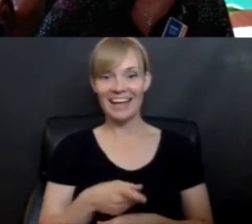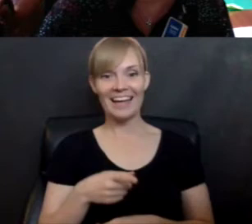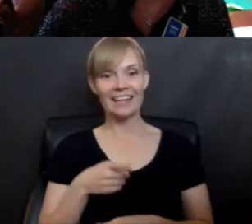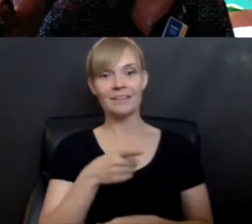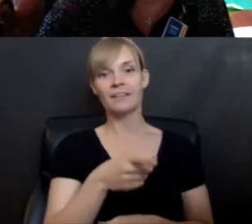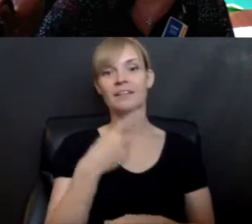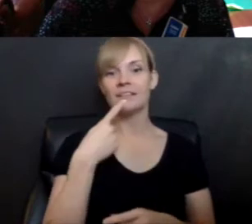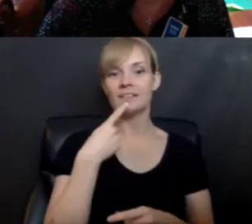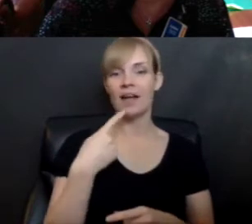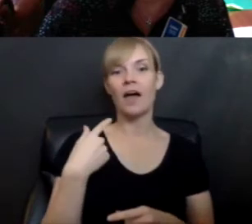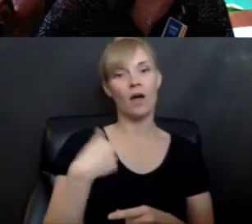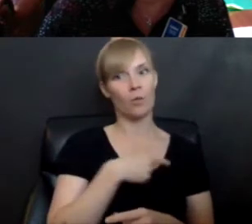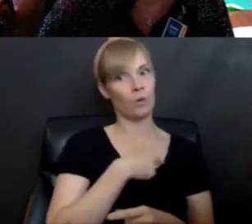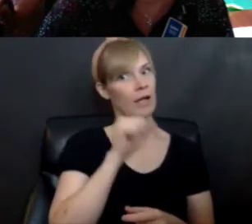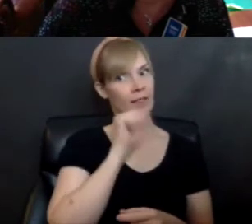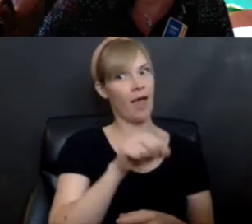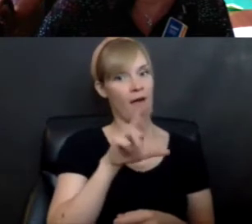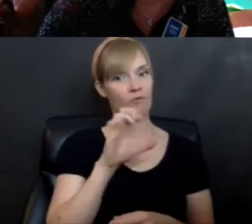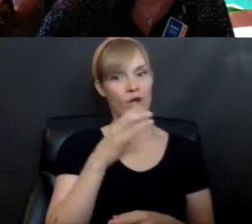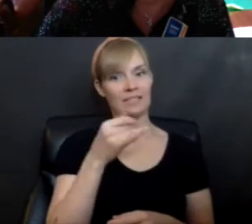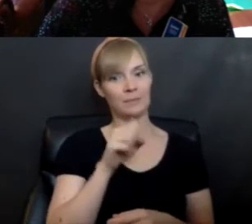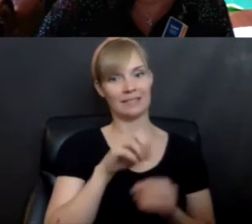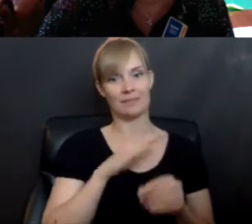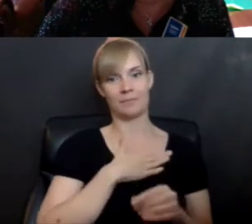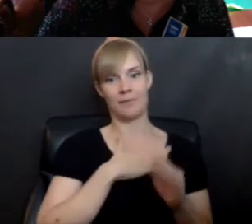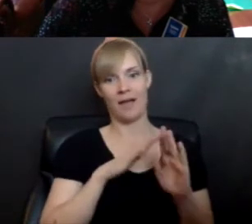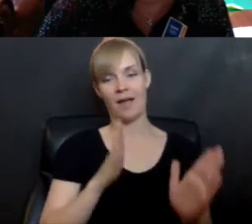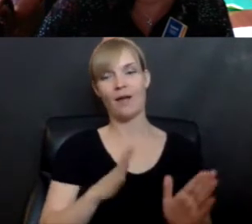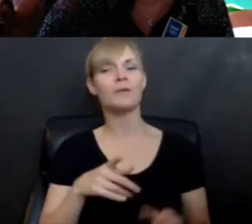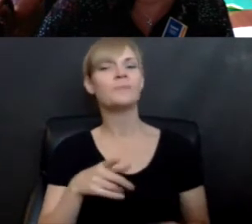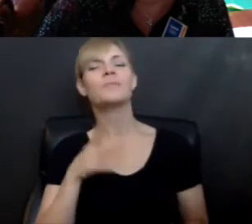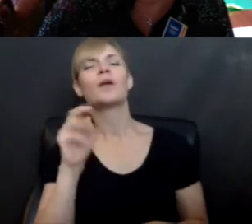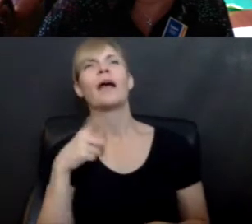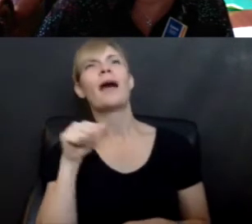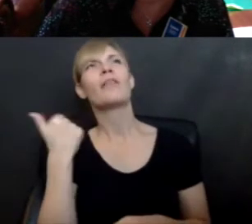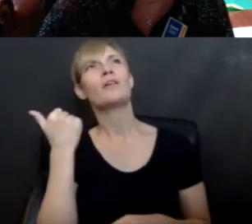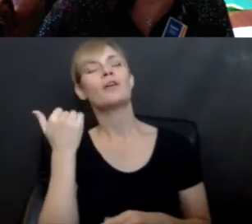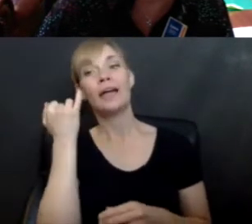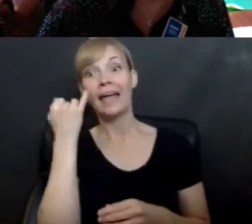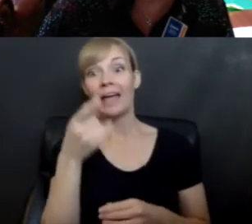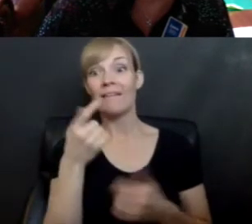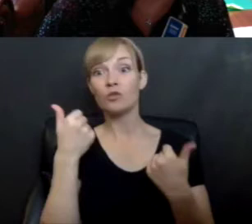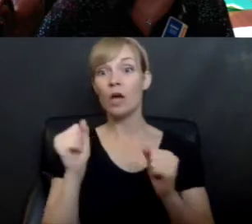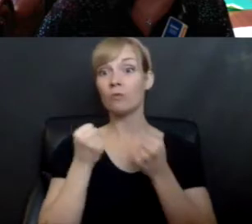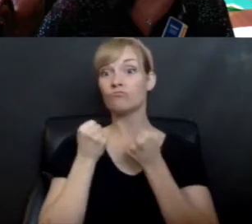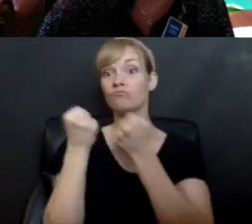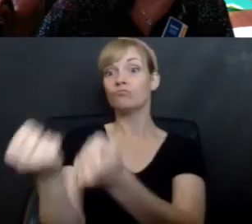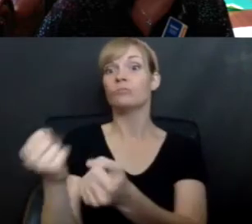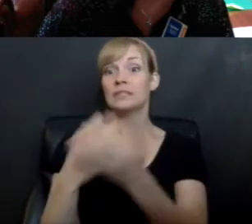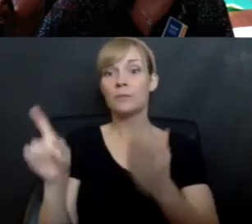would you read? Somebody might have already said this. What can you read if you don't know how to get somewhere? What could you read?